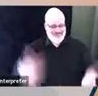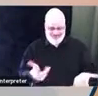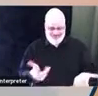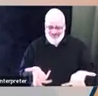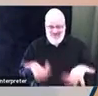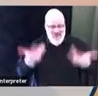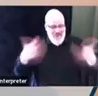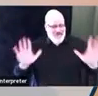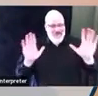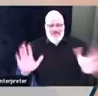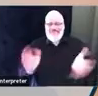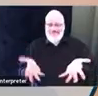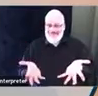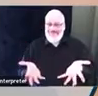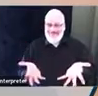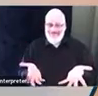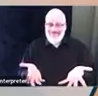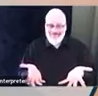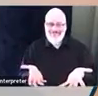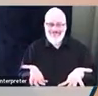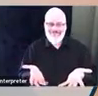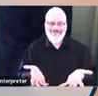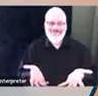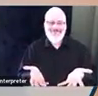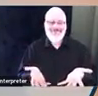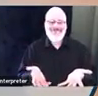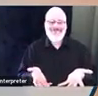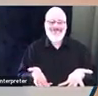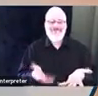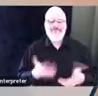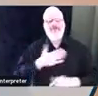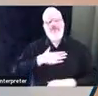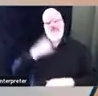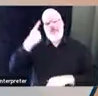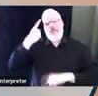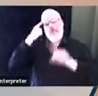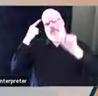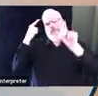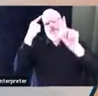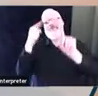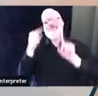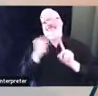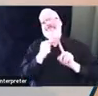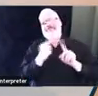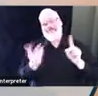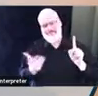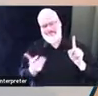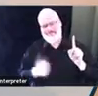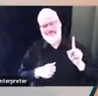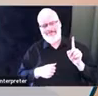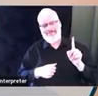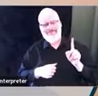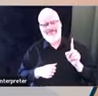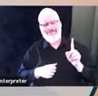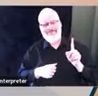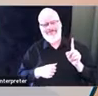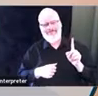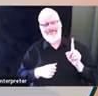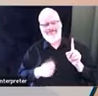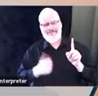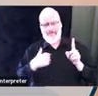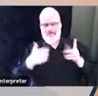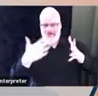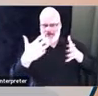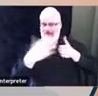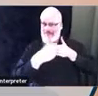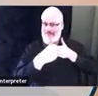main goals if I am chosen as your next fire chief is to get together with the leadership team and look at our